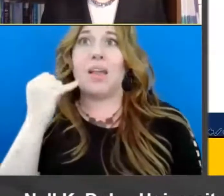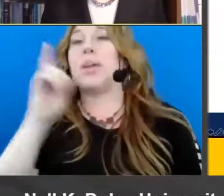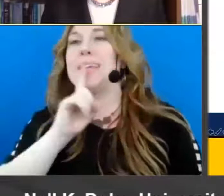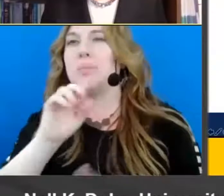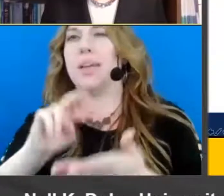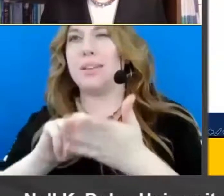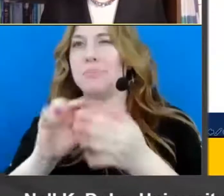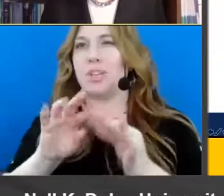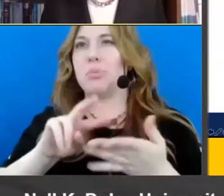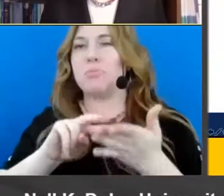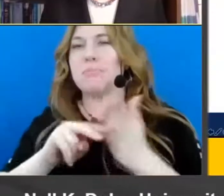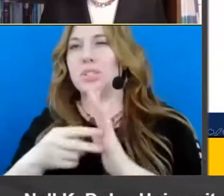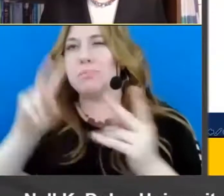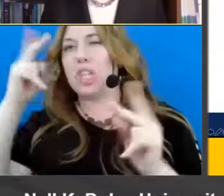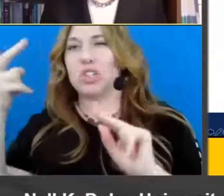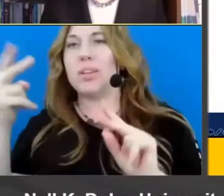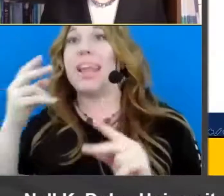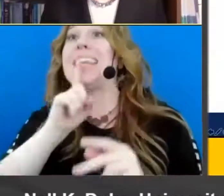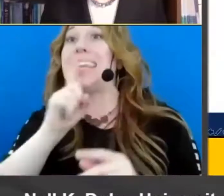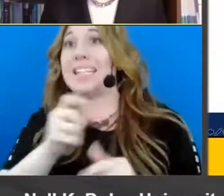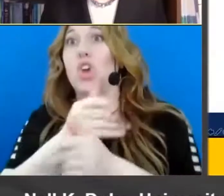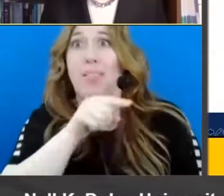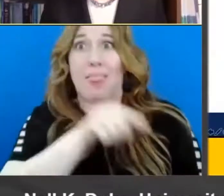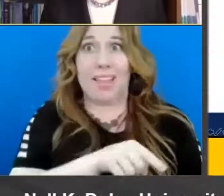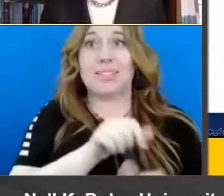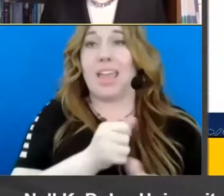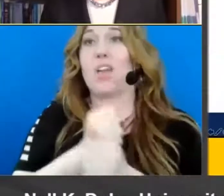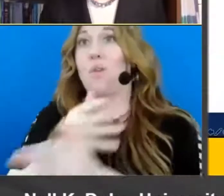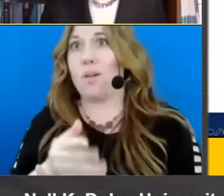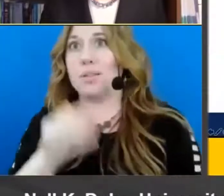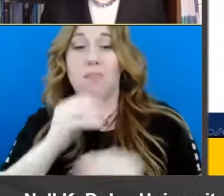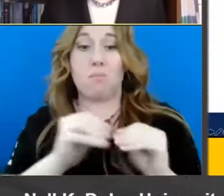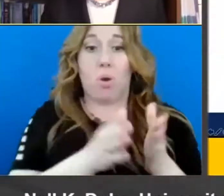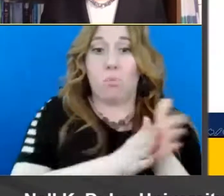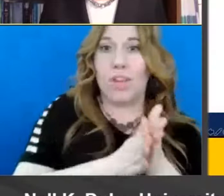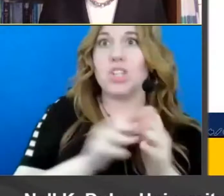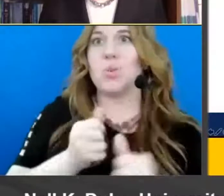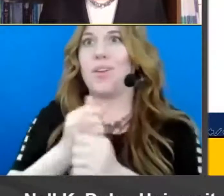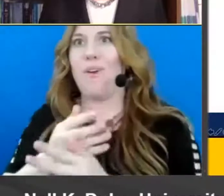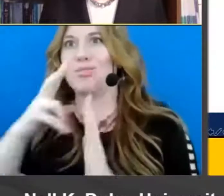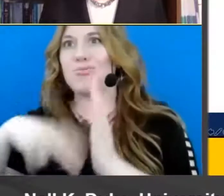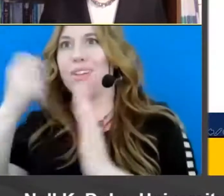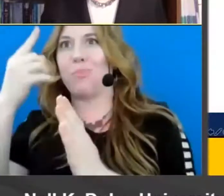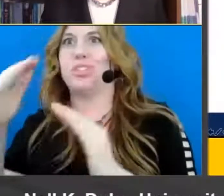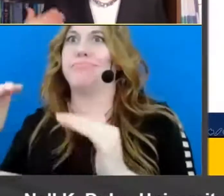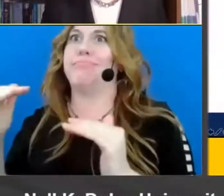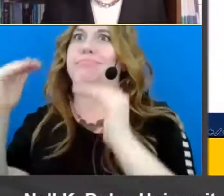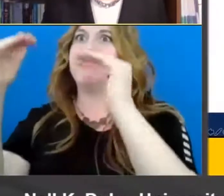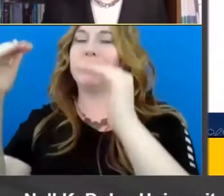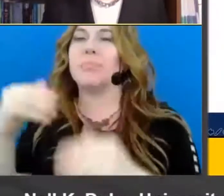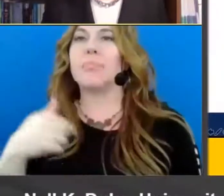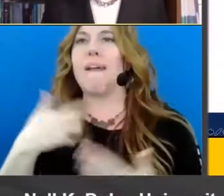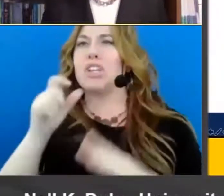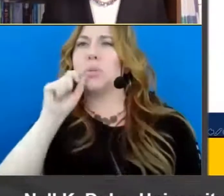motivation um i tweeted um well uh let me back up and say um sometimes people think of